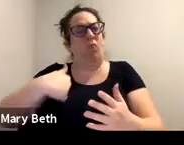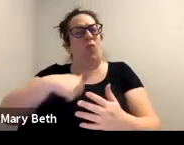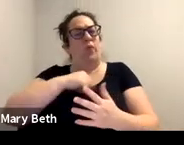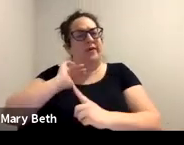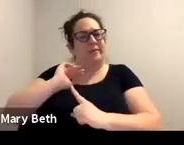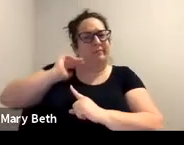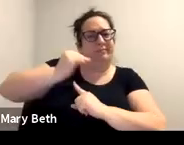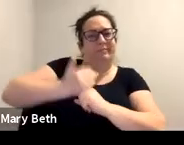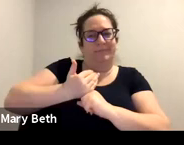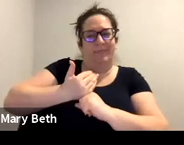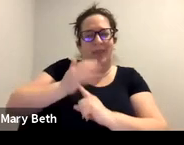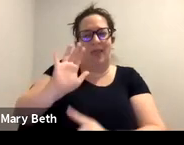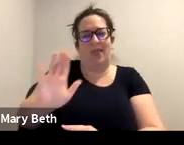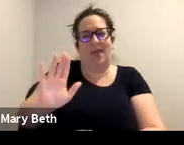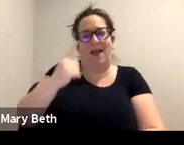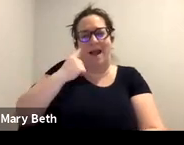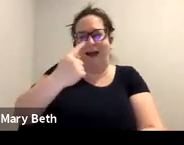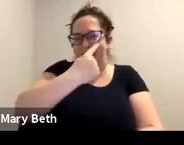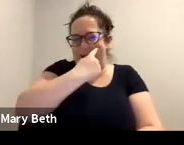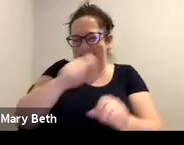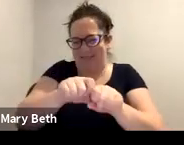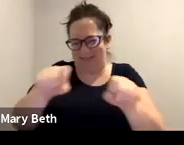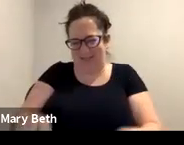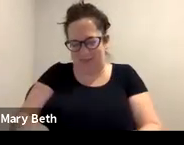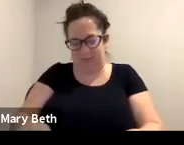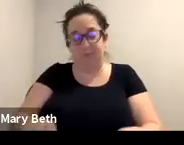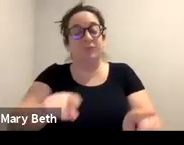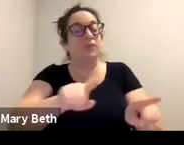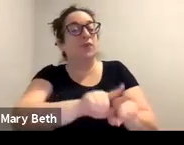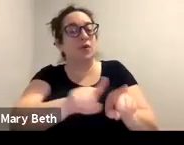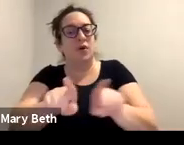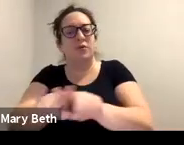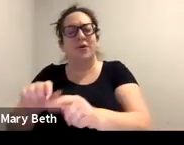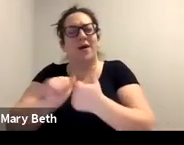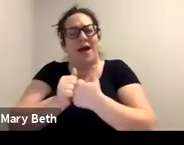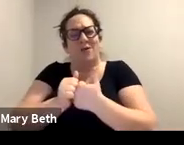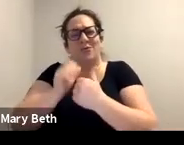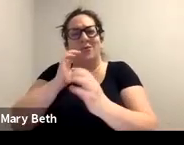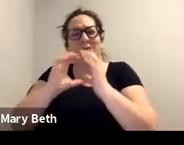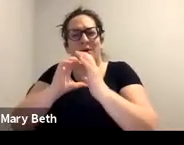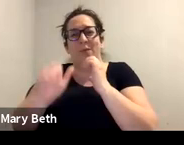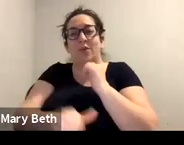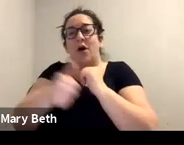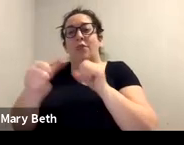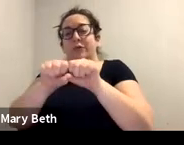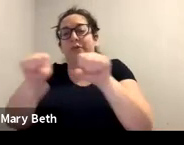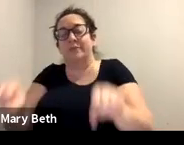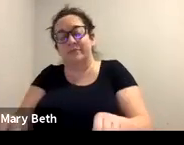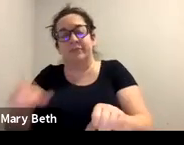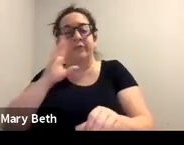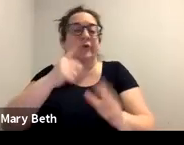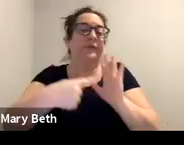being able to provide them advice about how to communicate with other systems. So for example, with law enforcement,